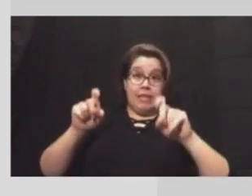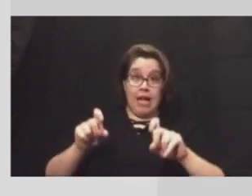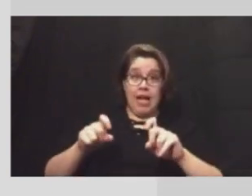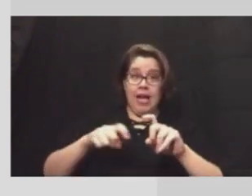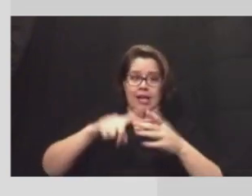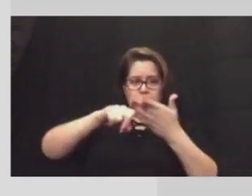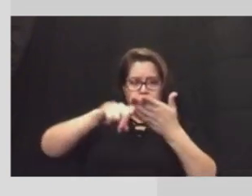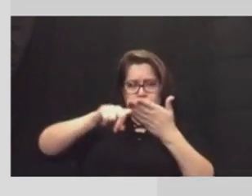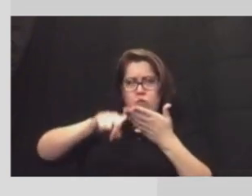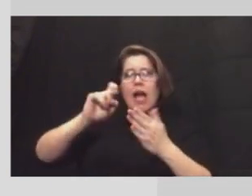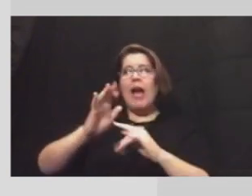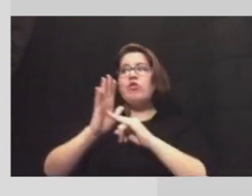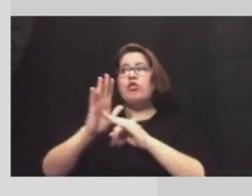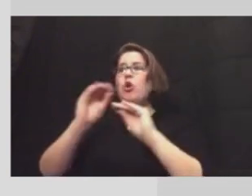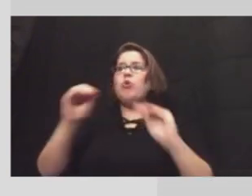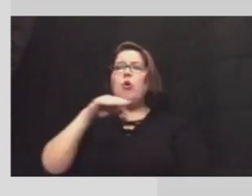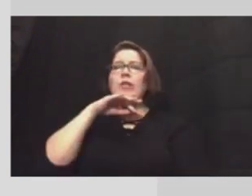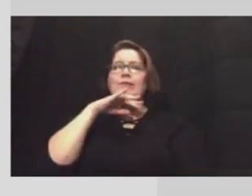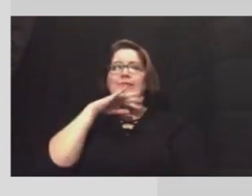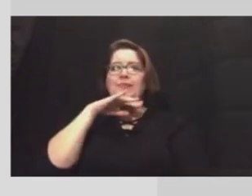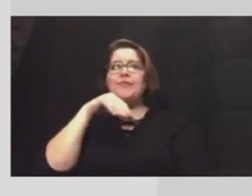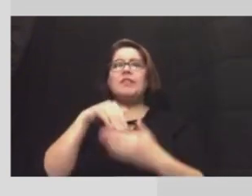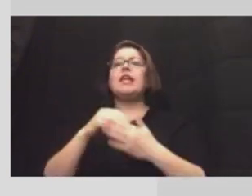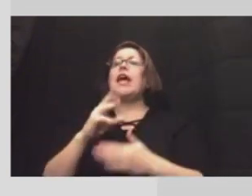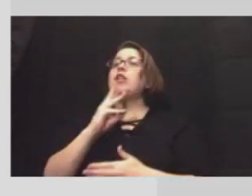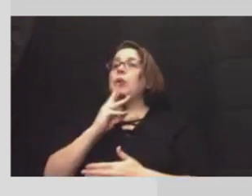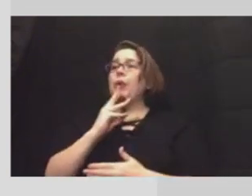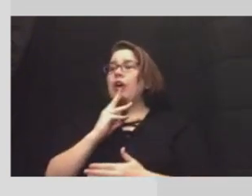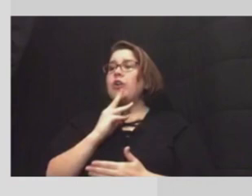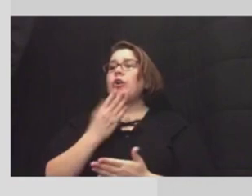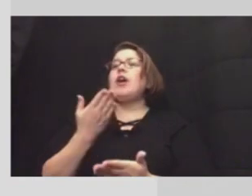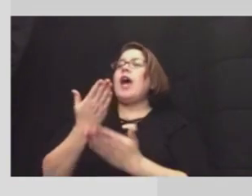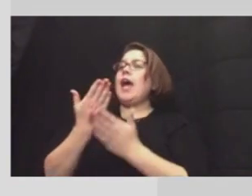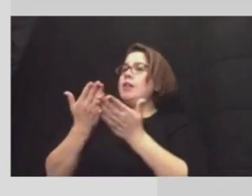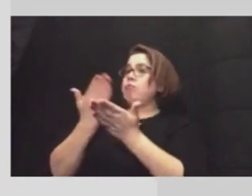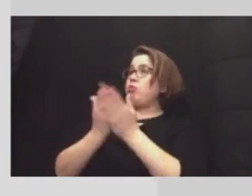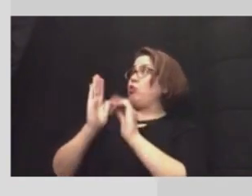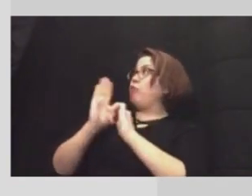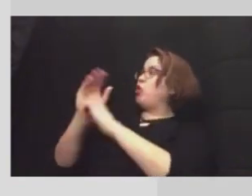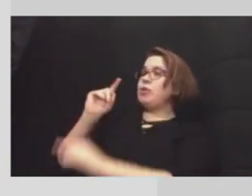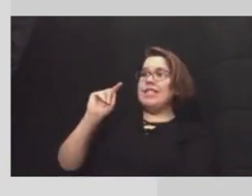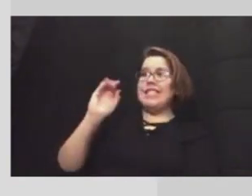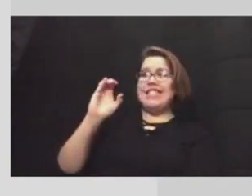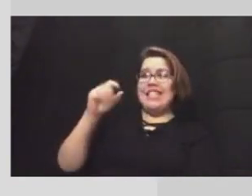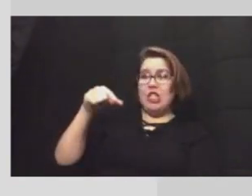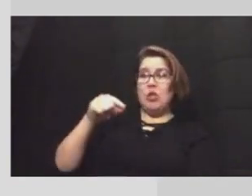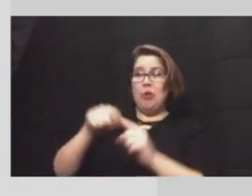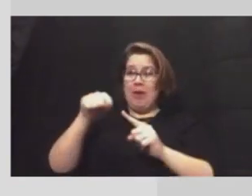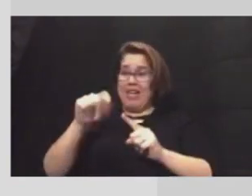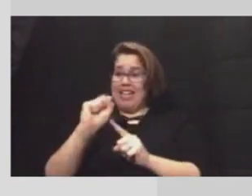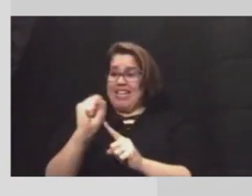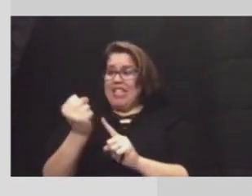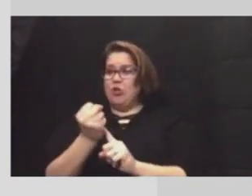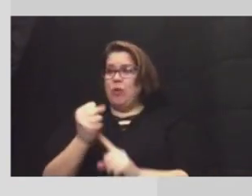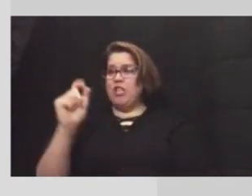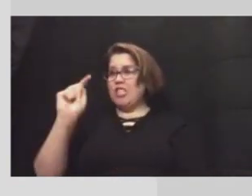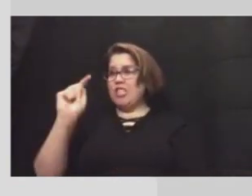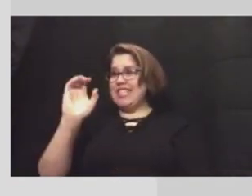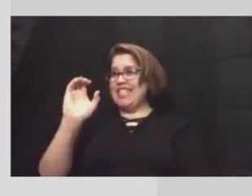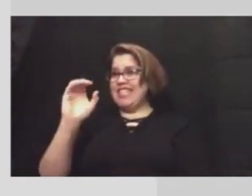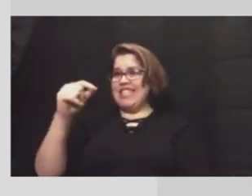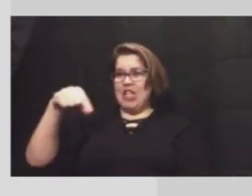uh no contamination and uh proven to tcq but in this circumstance uh tcq